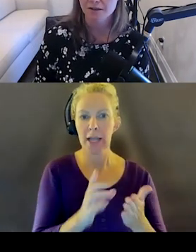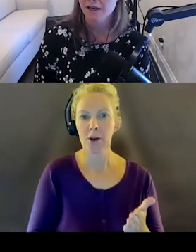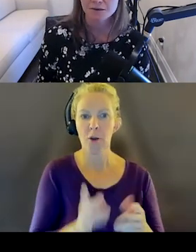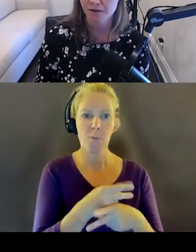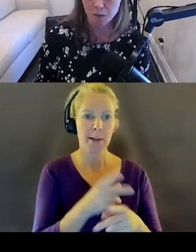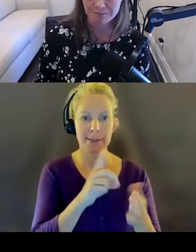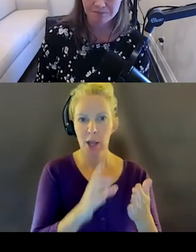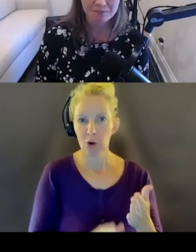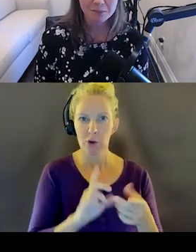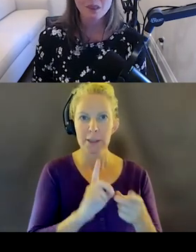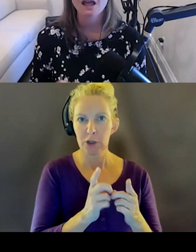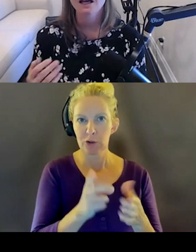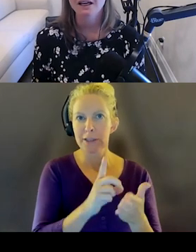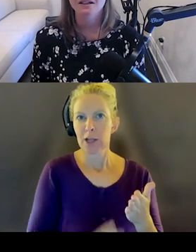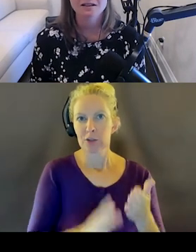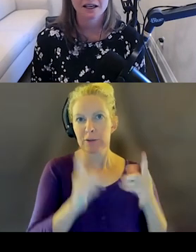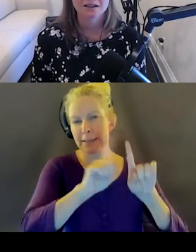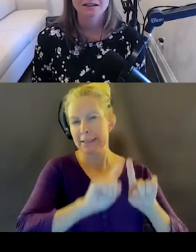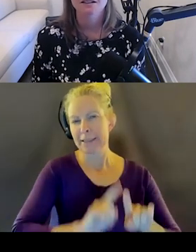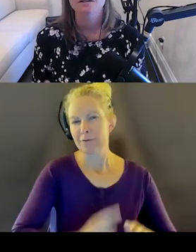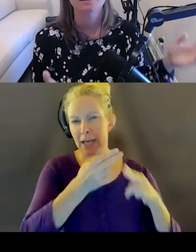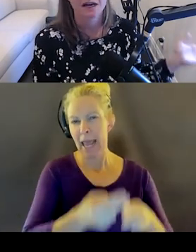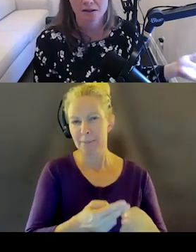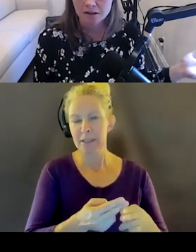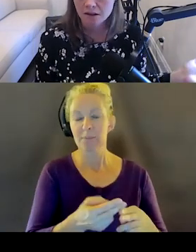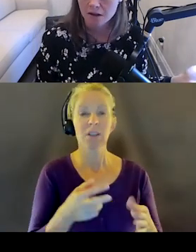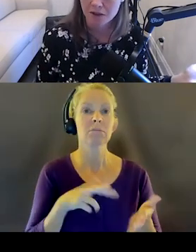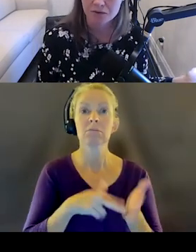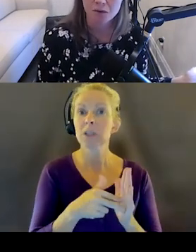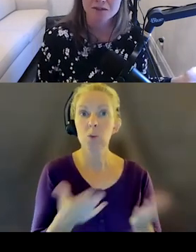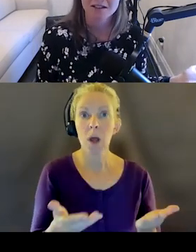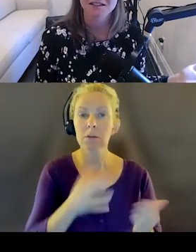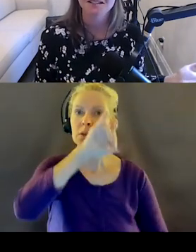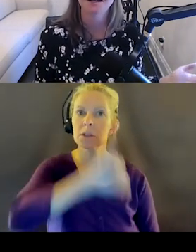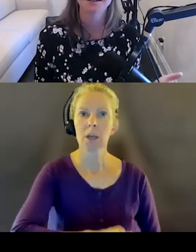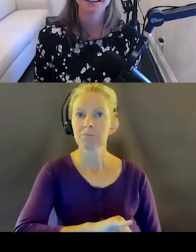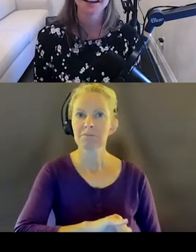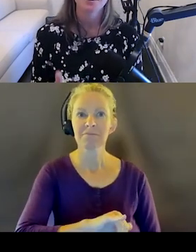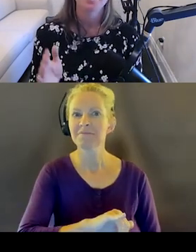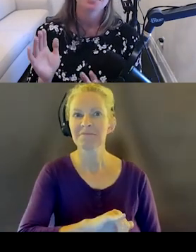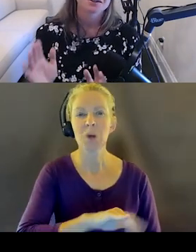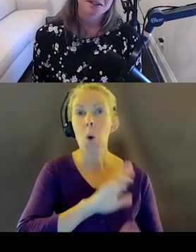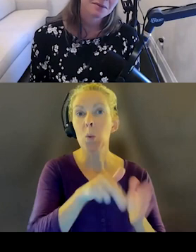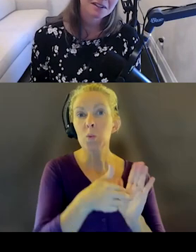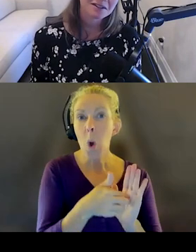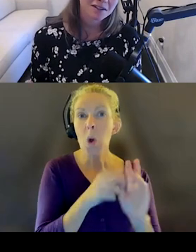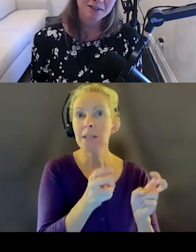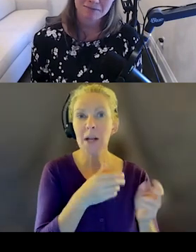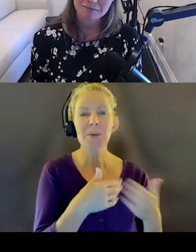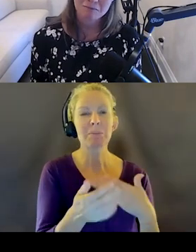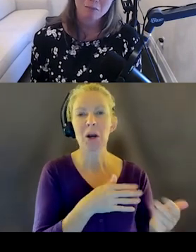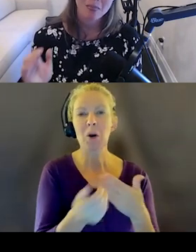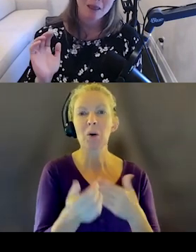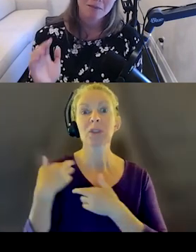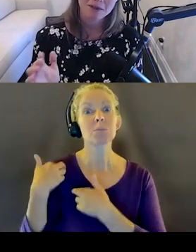designer, and I'm sure there's more. Again, I'll say it doesn't really matter what your role title is. Your responsibilities are